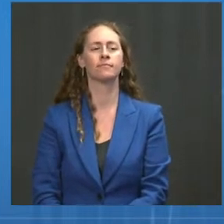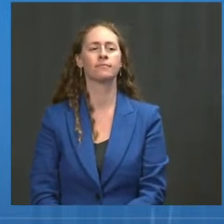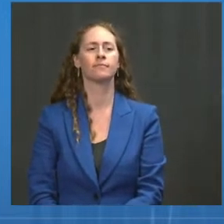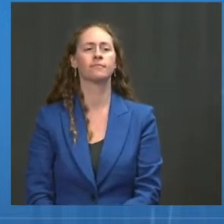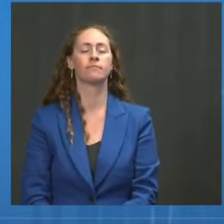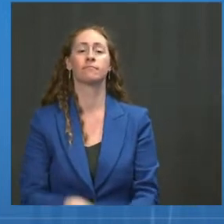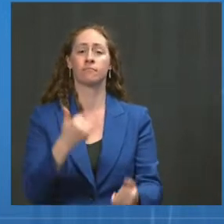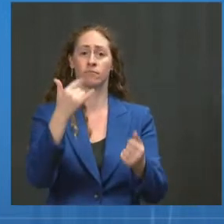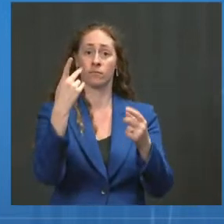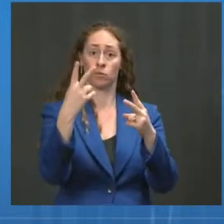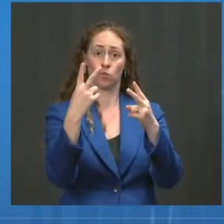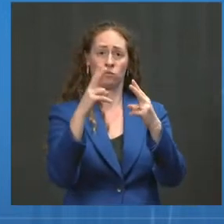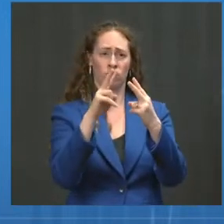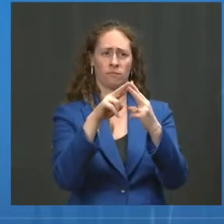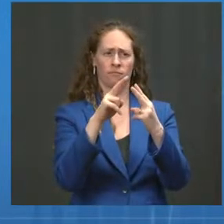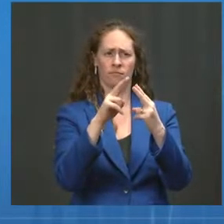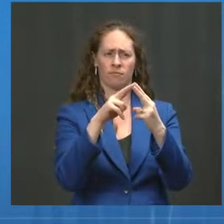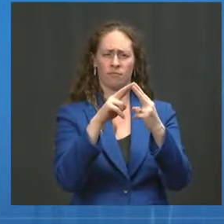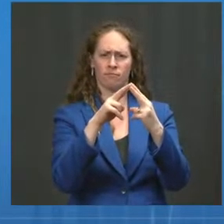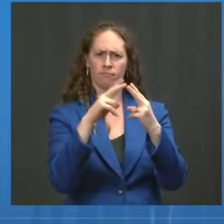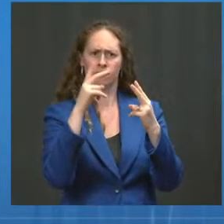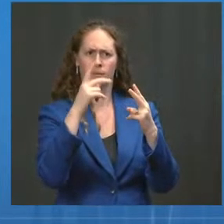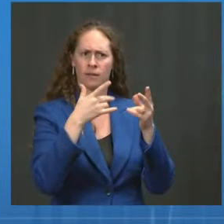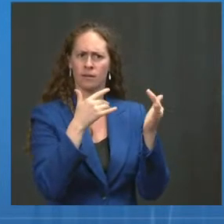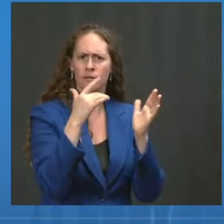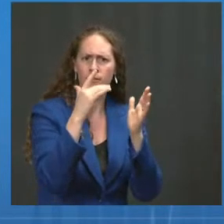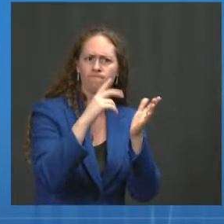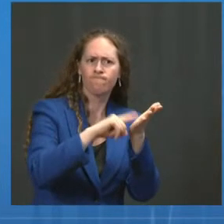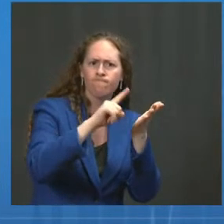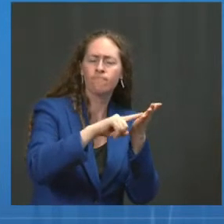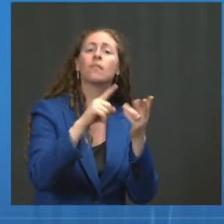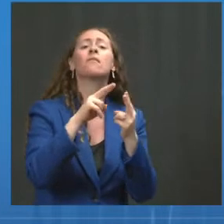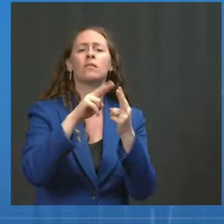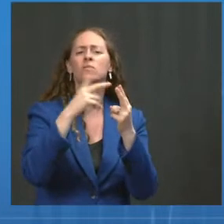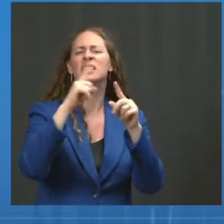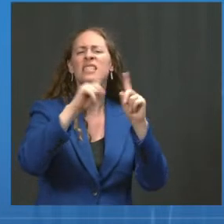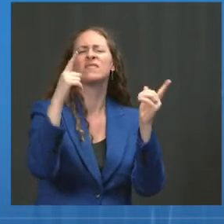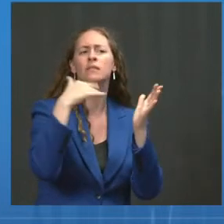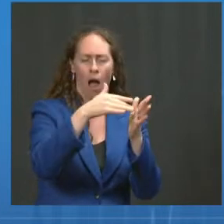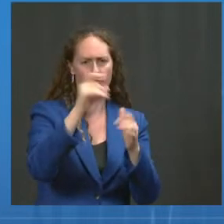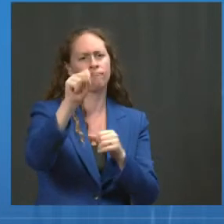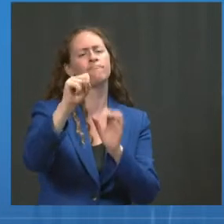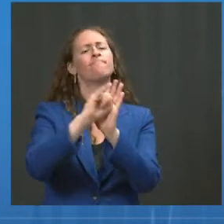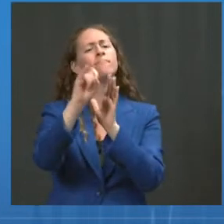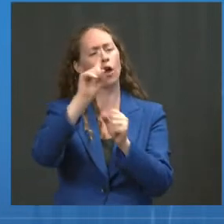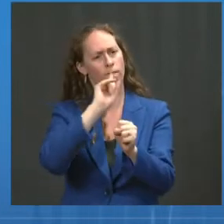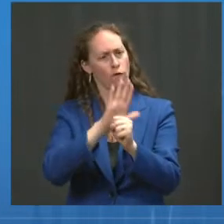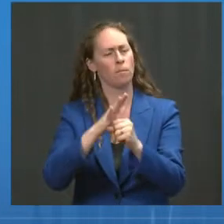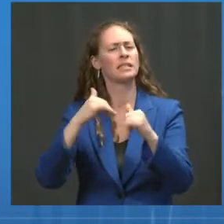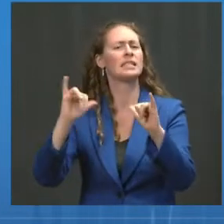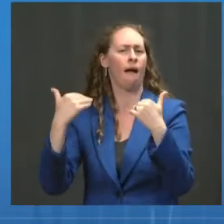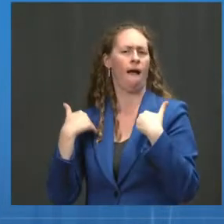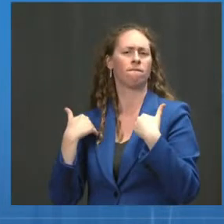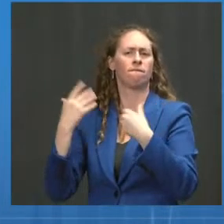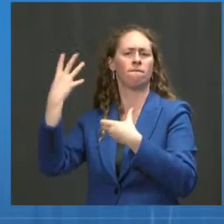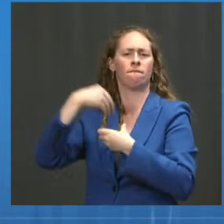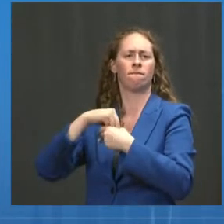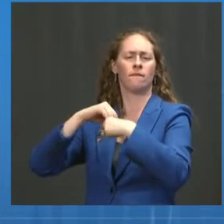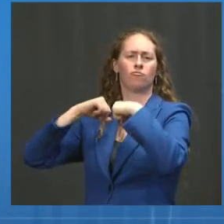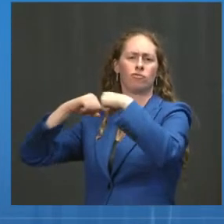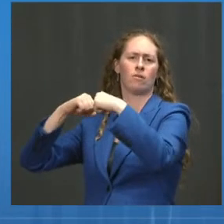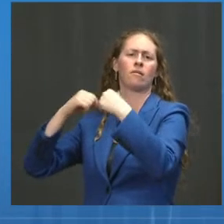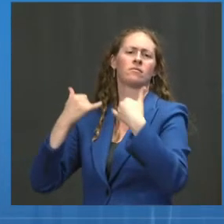hospitalization remains relatively high, both over time and during periods when the Delta variant was surging.